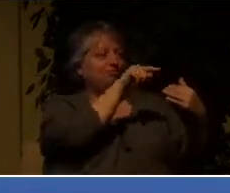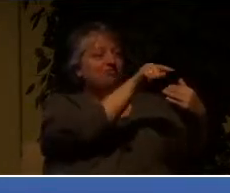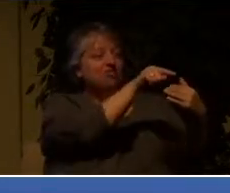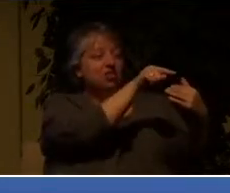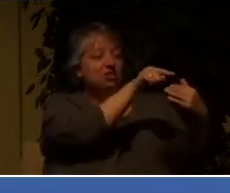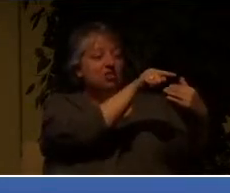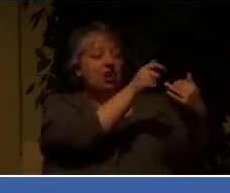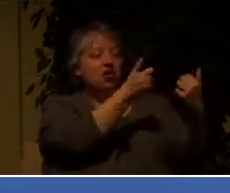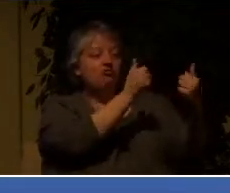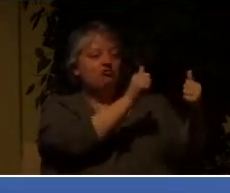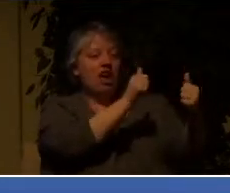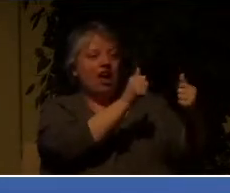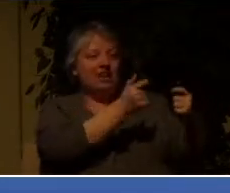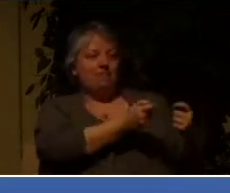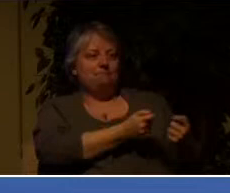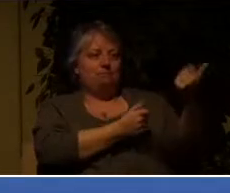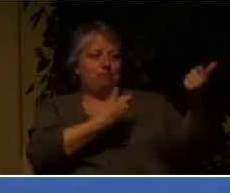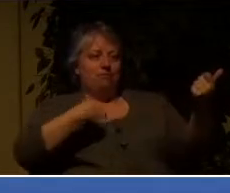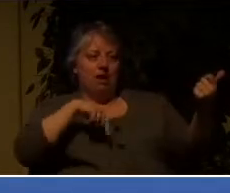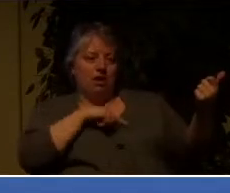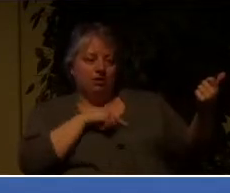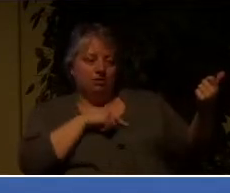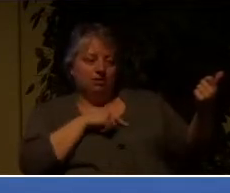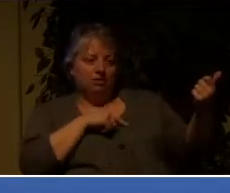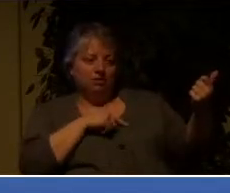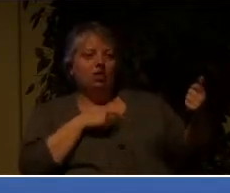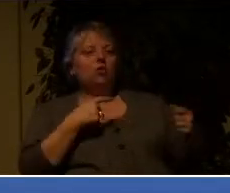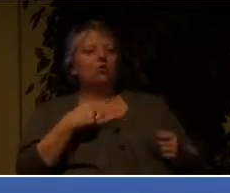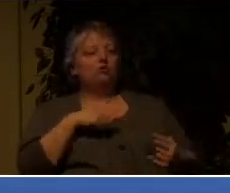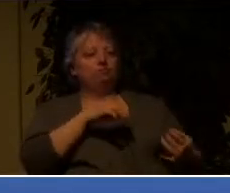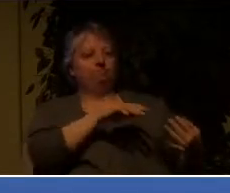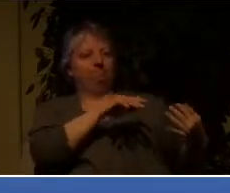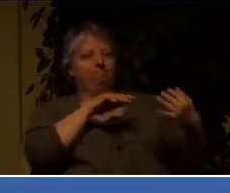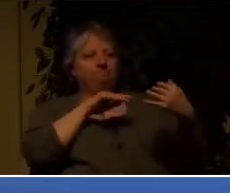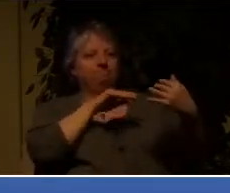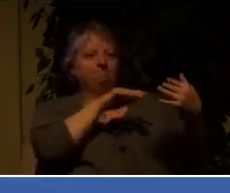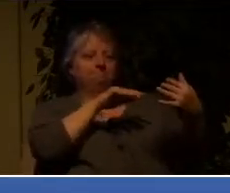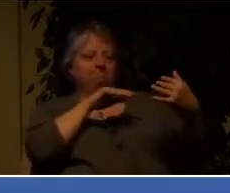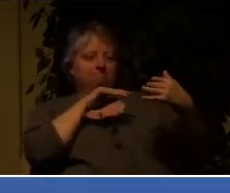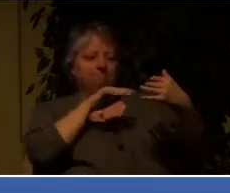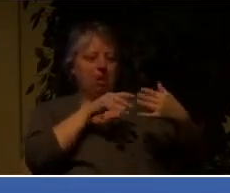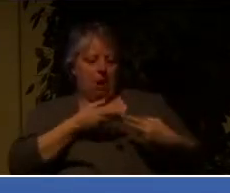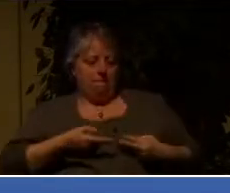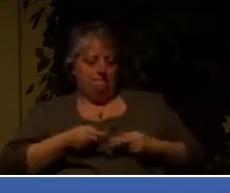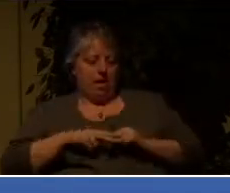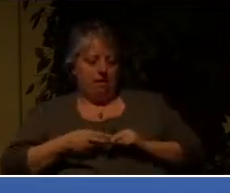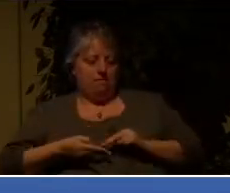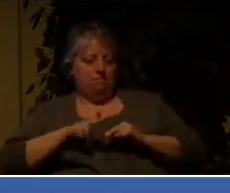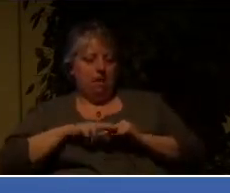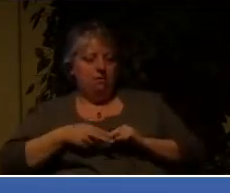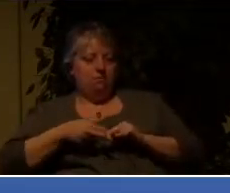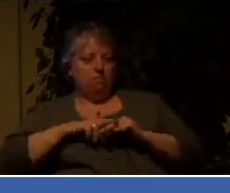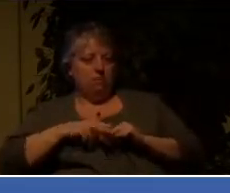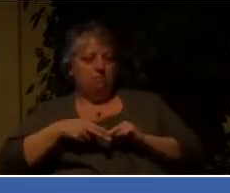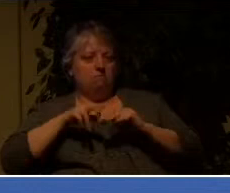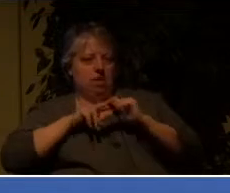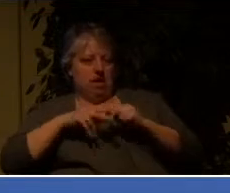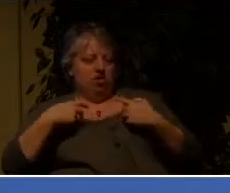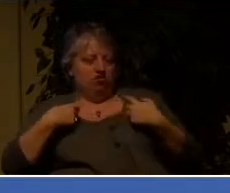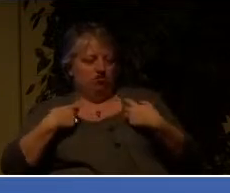permissive will of God, our Father who loves us, it's building our strength. Slight